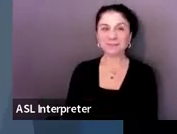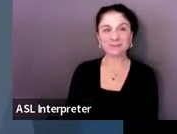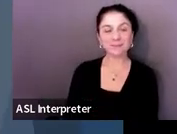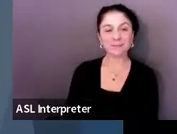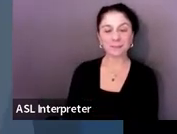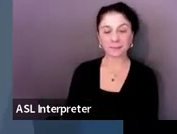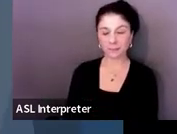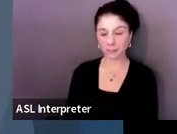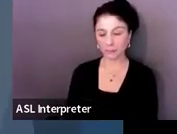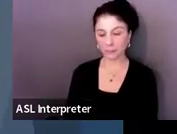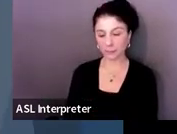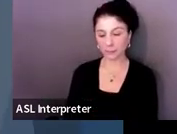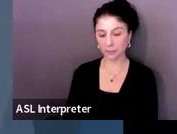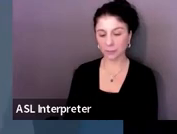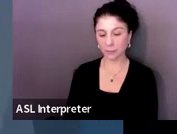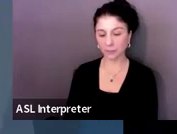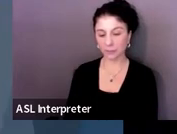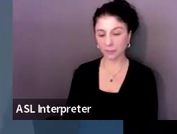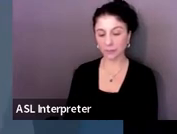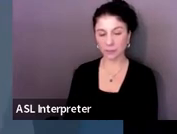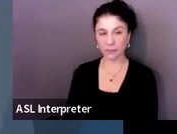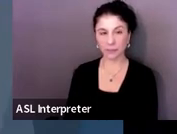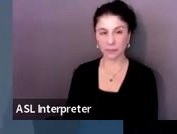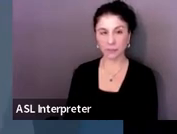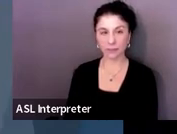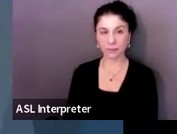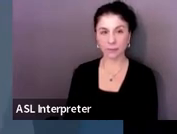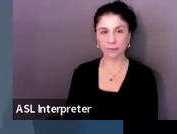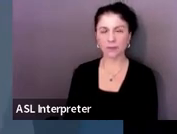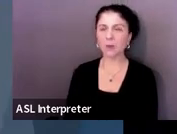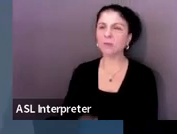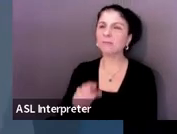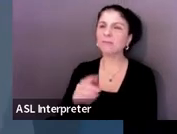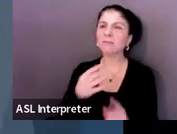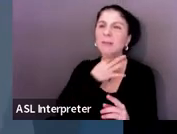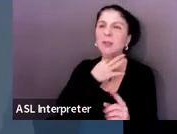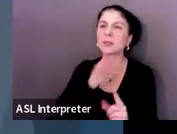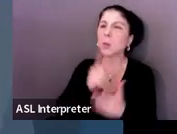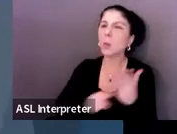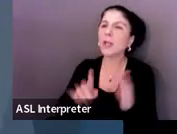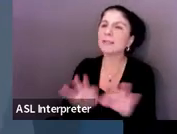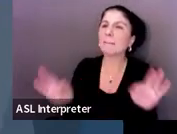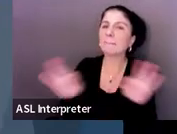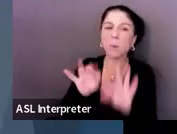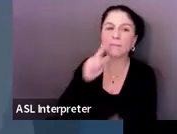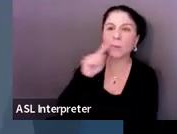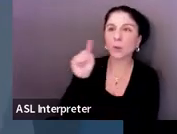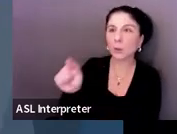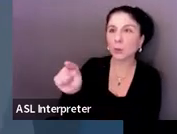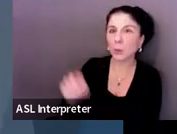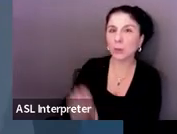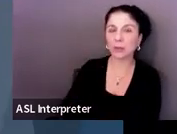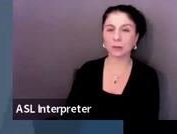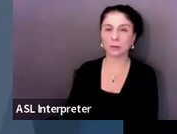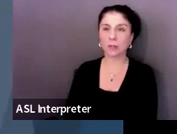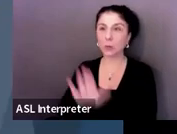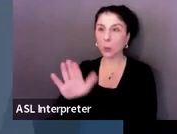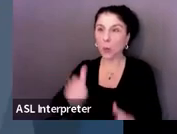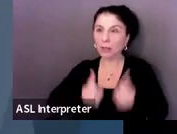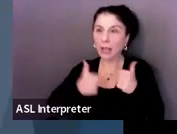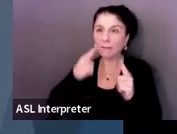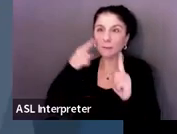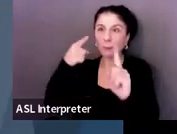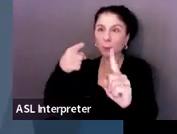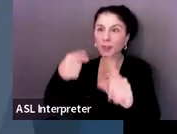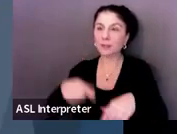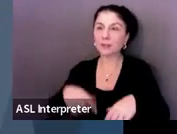So really think about what's important to you. What are your passions, your life's purpose? How can you